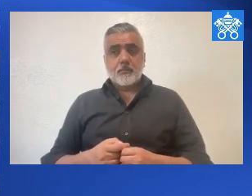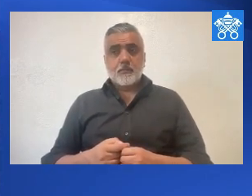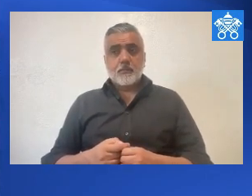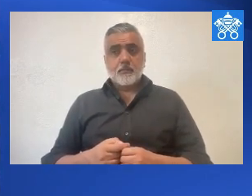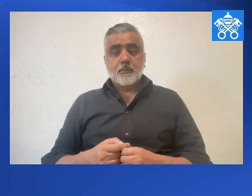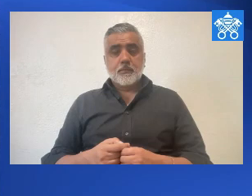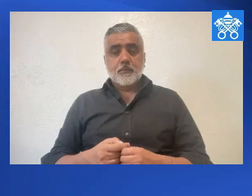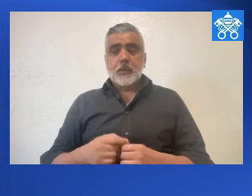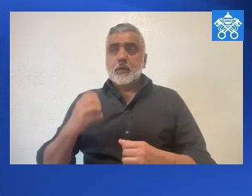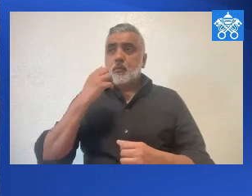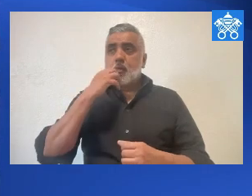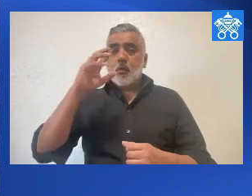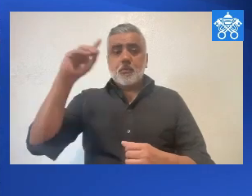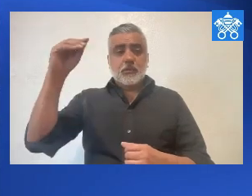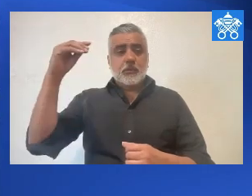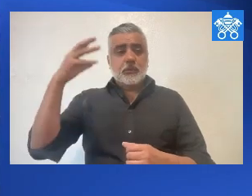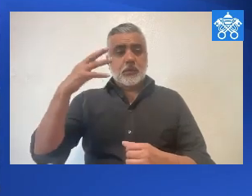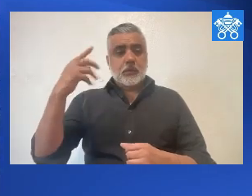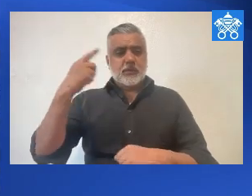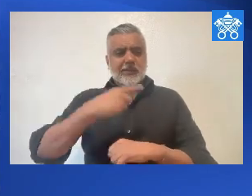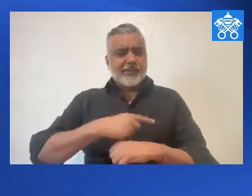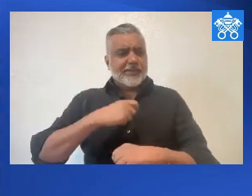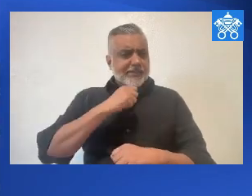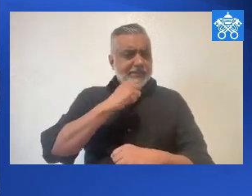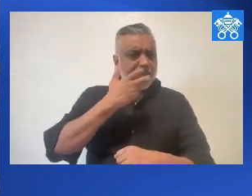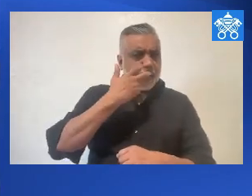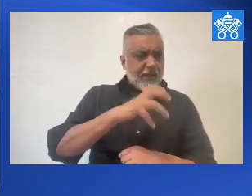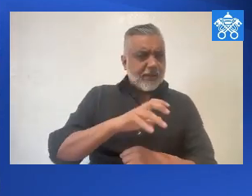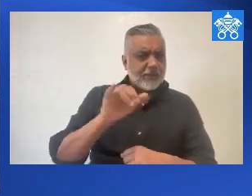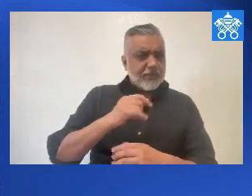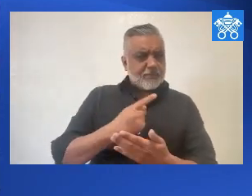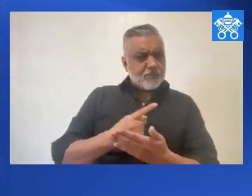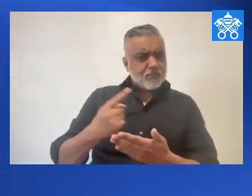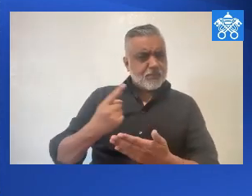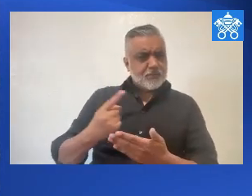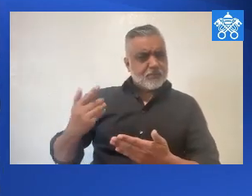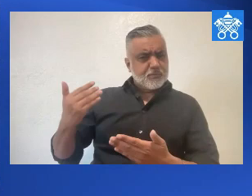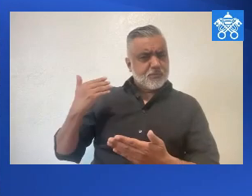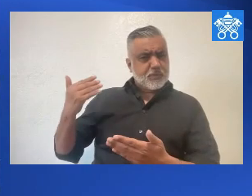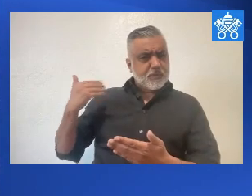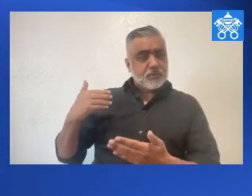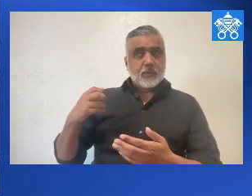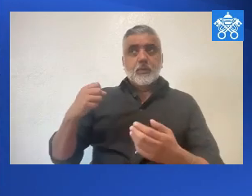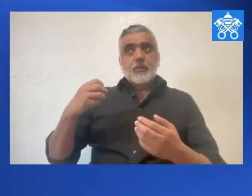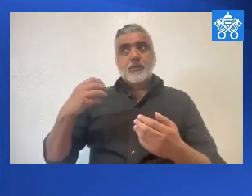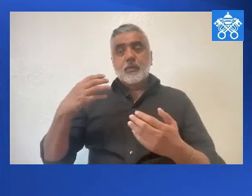The weather here, course, it's a warm, sunny summer day, not too hot as in previous weeks.